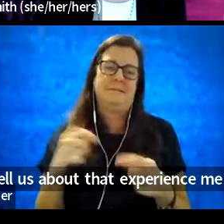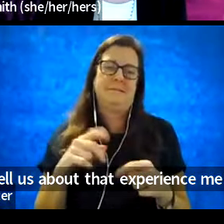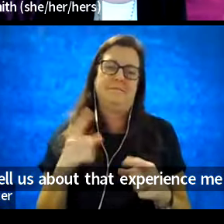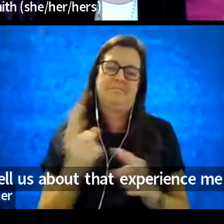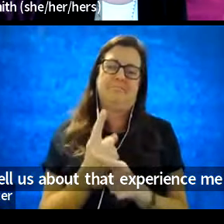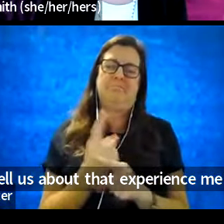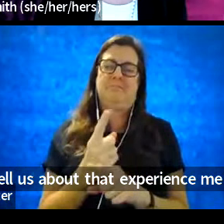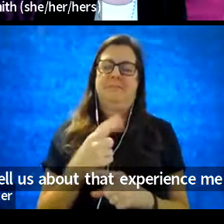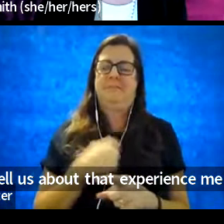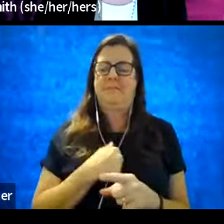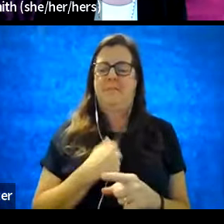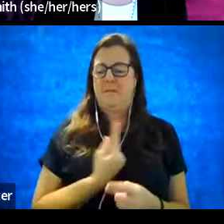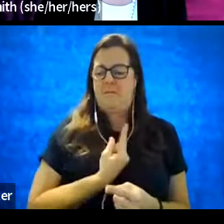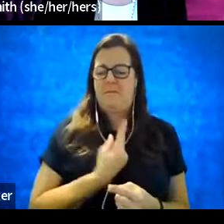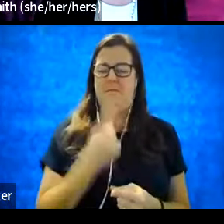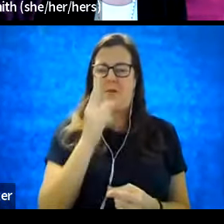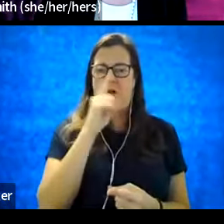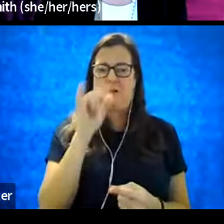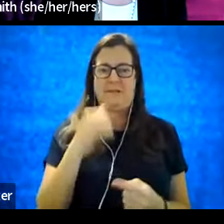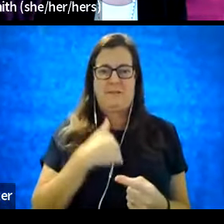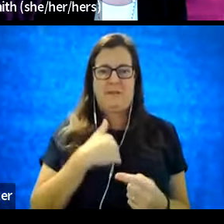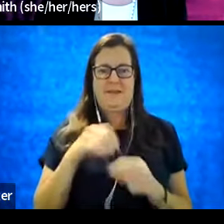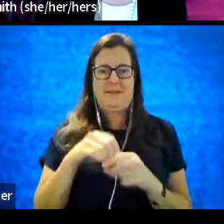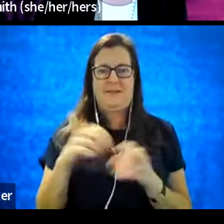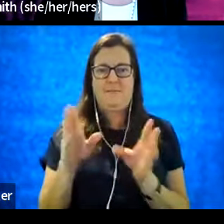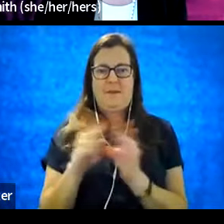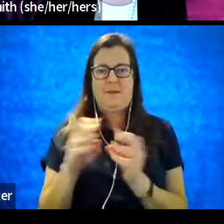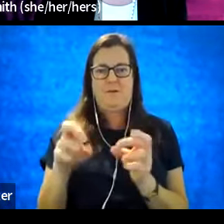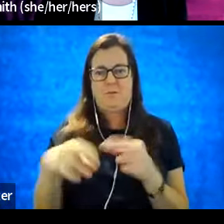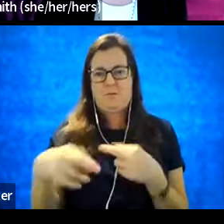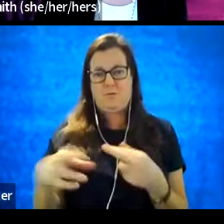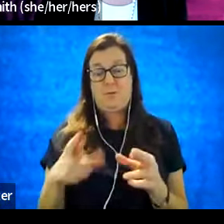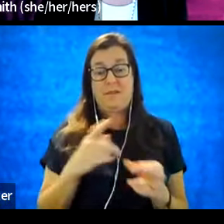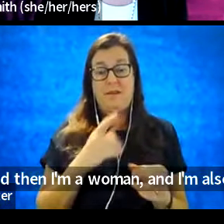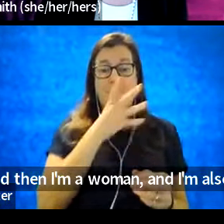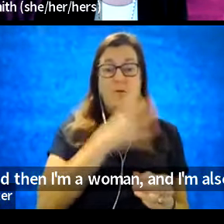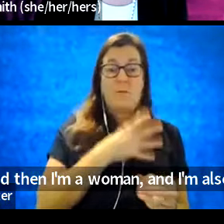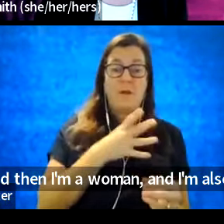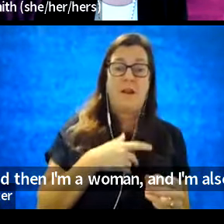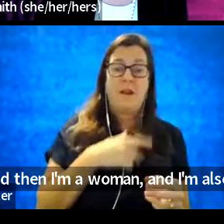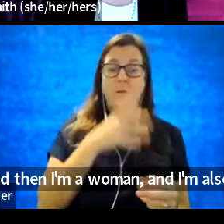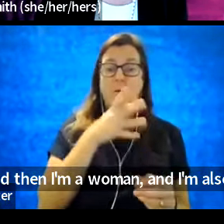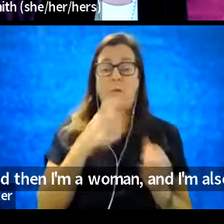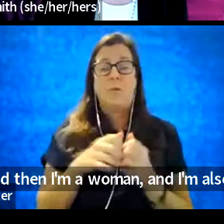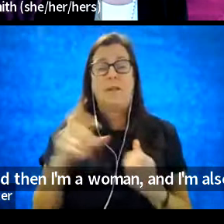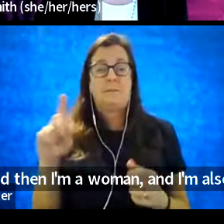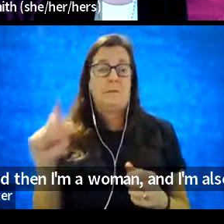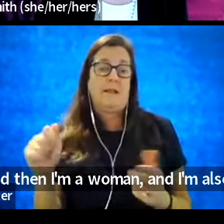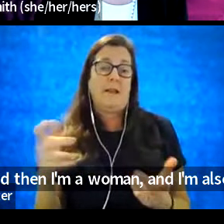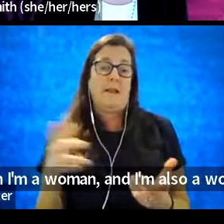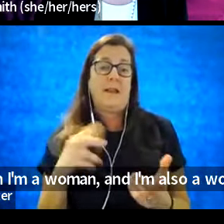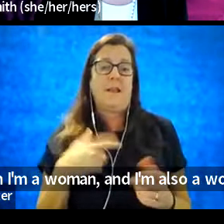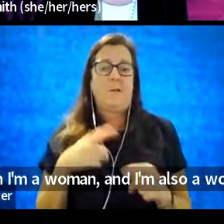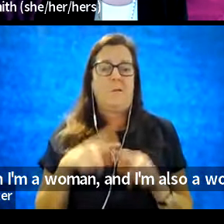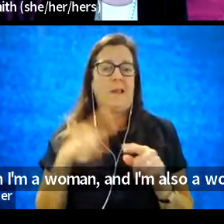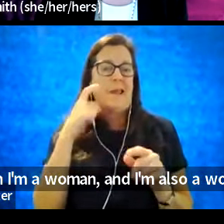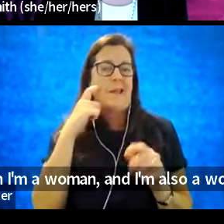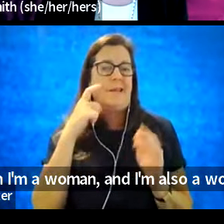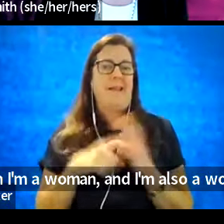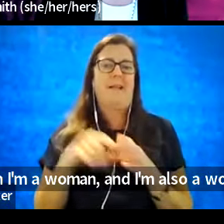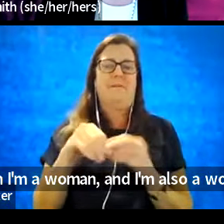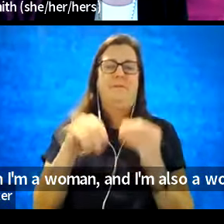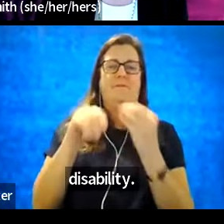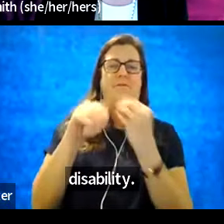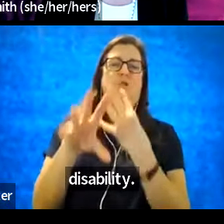the only person who looks like me in a meeting room and that I'm a woman. And I'm also a woman with a disability. You can't tell on a virtual